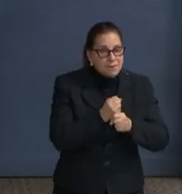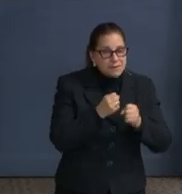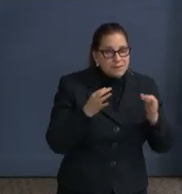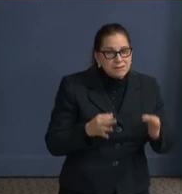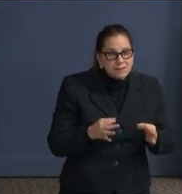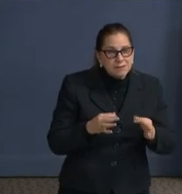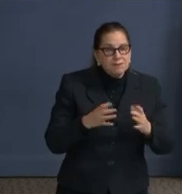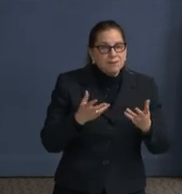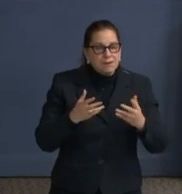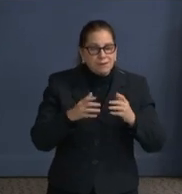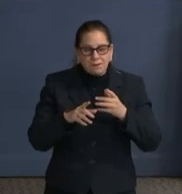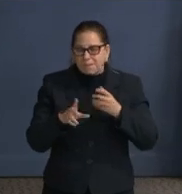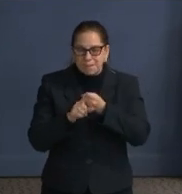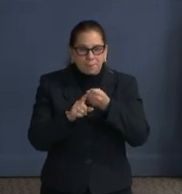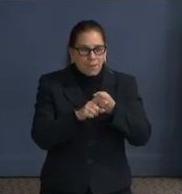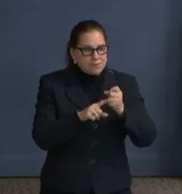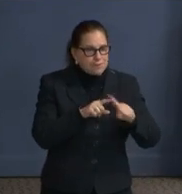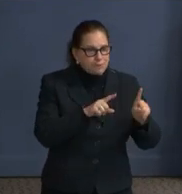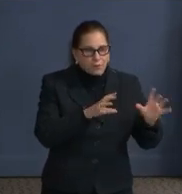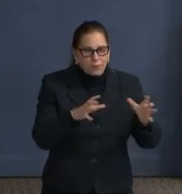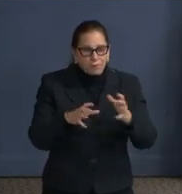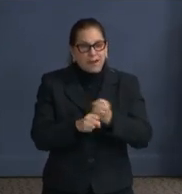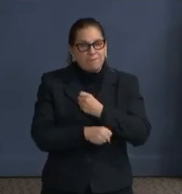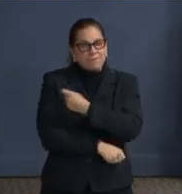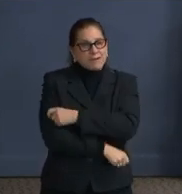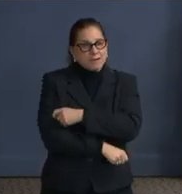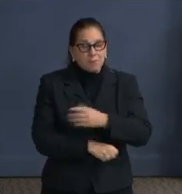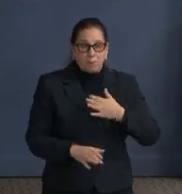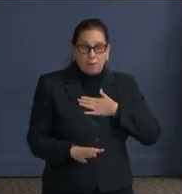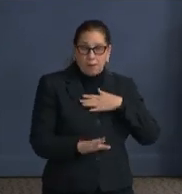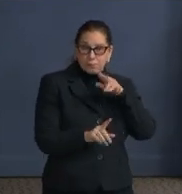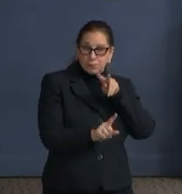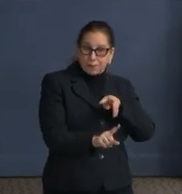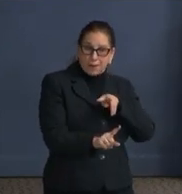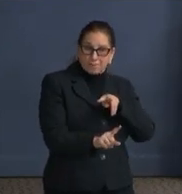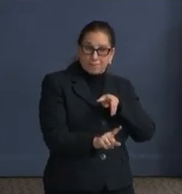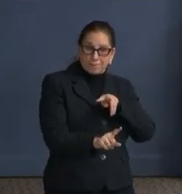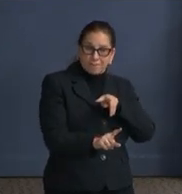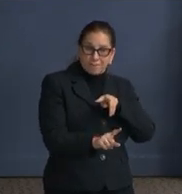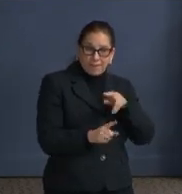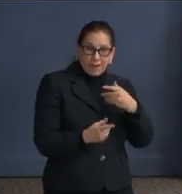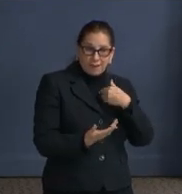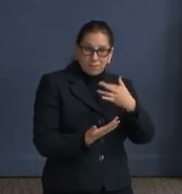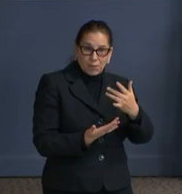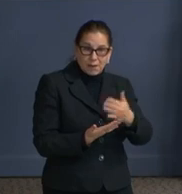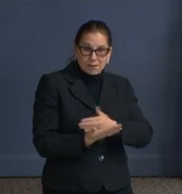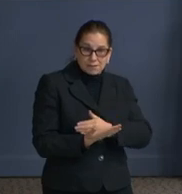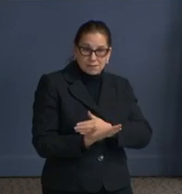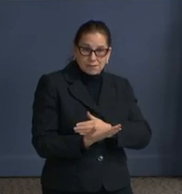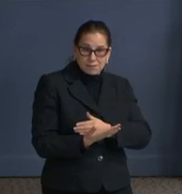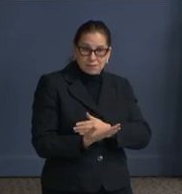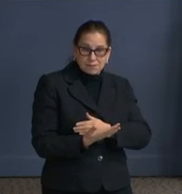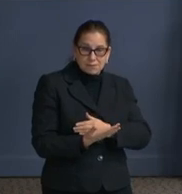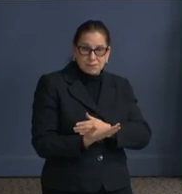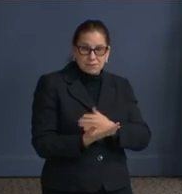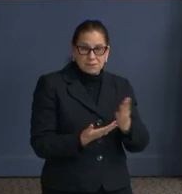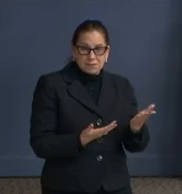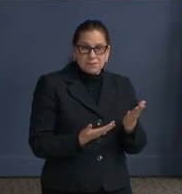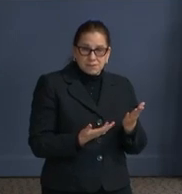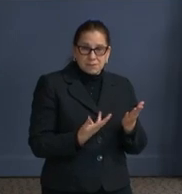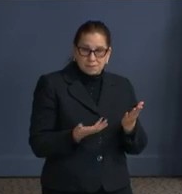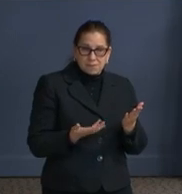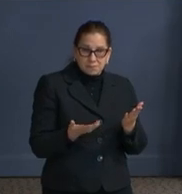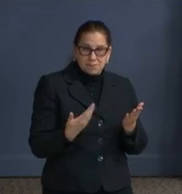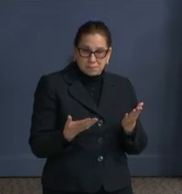vaccine. So from my perspective, if you create a wait list that allows someone to effectively get a number